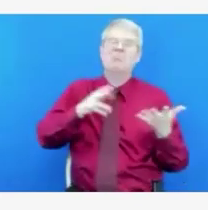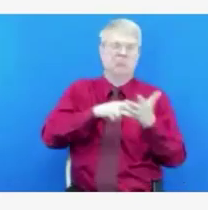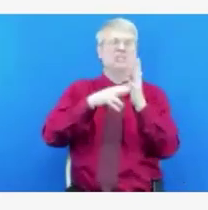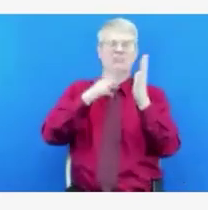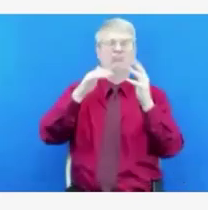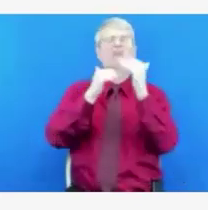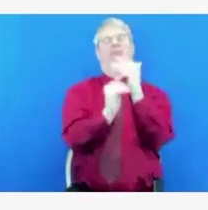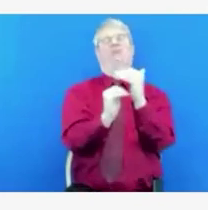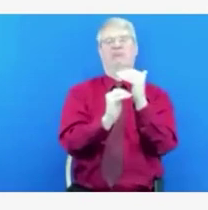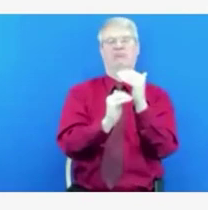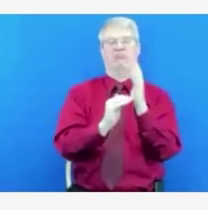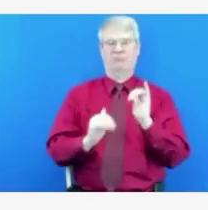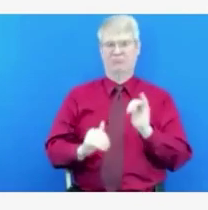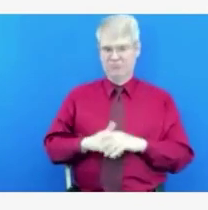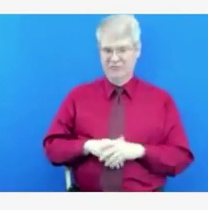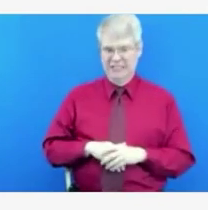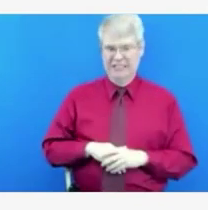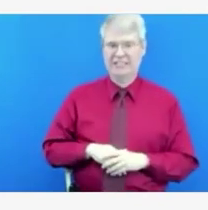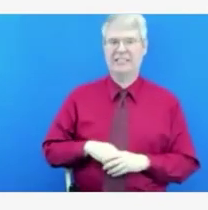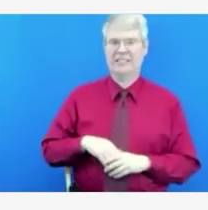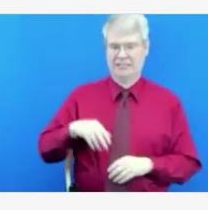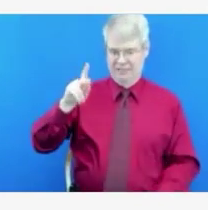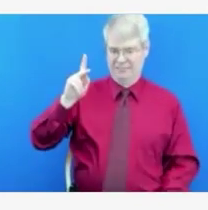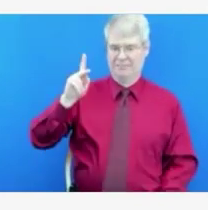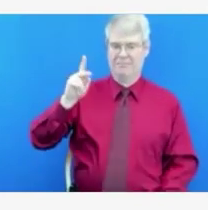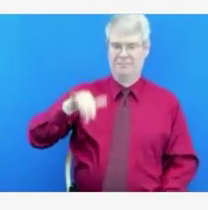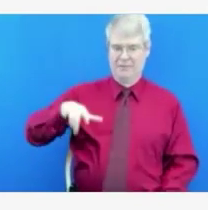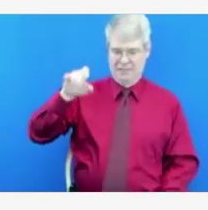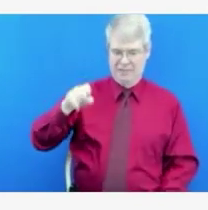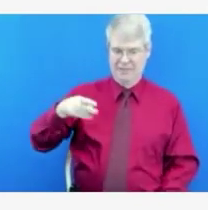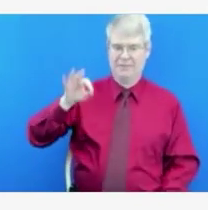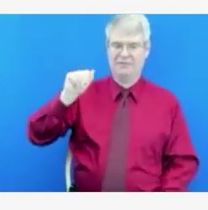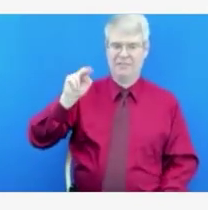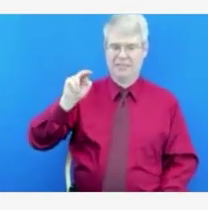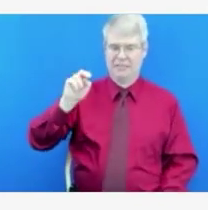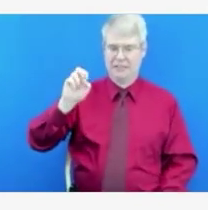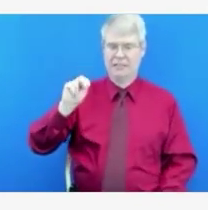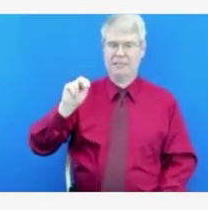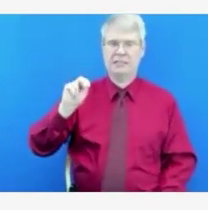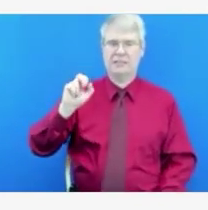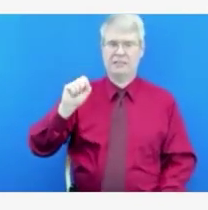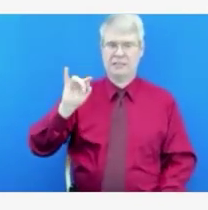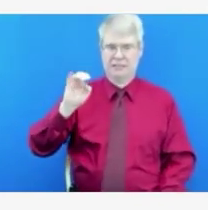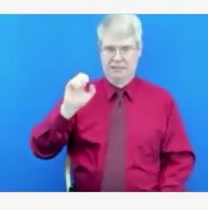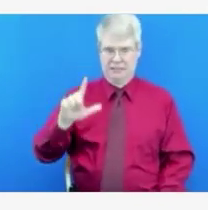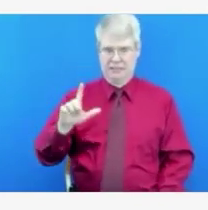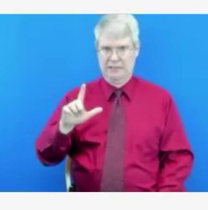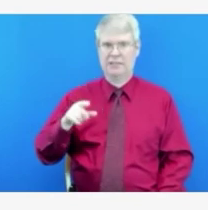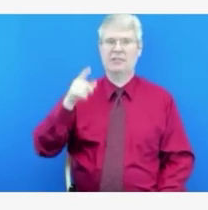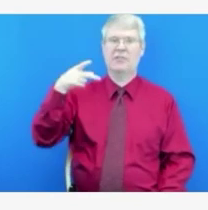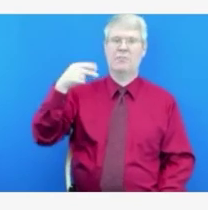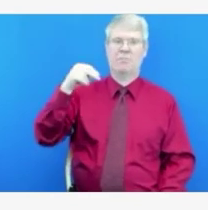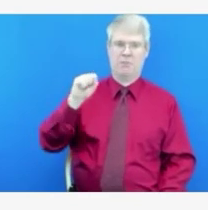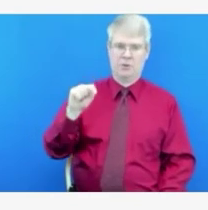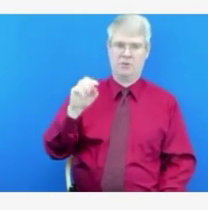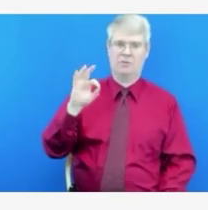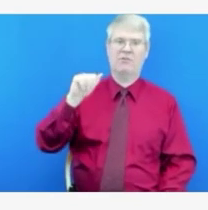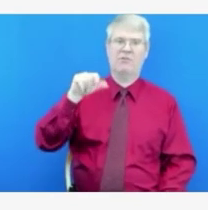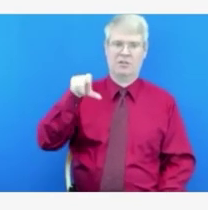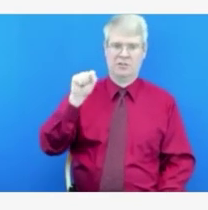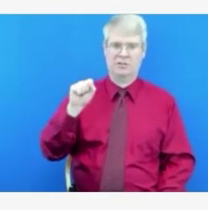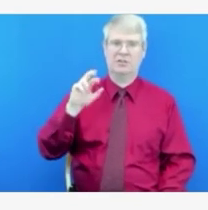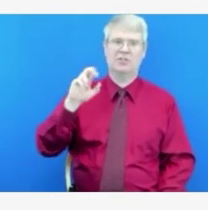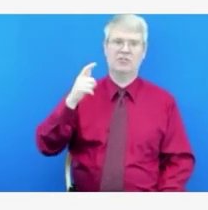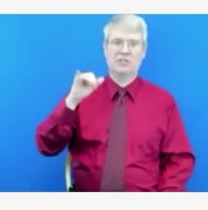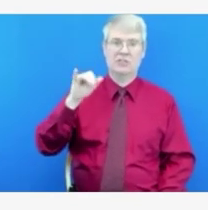Thanks, Nikki. This is Kyle from the Post-Register in Idaho Falls. So I'm curious for when health officials will be able to